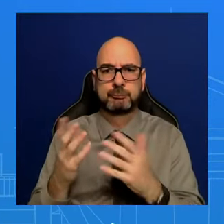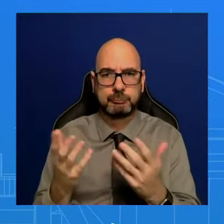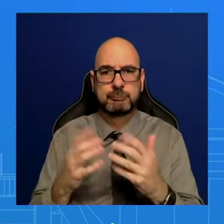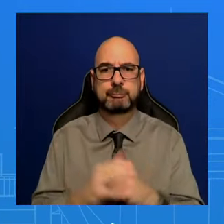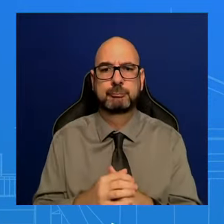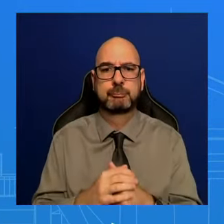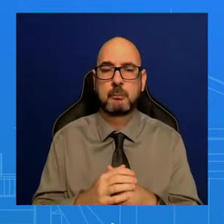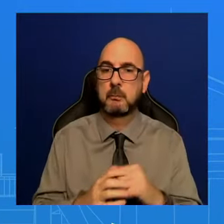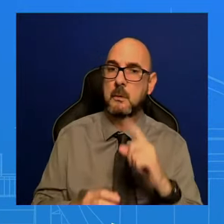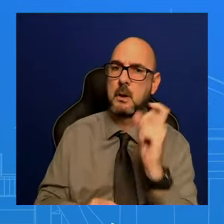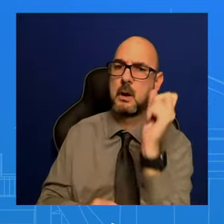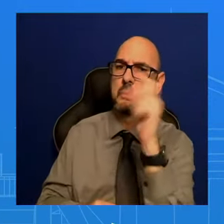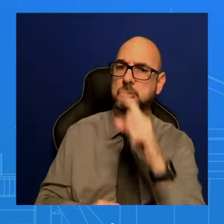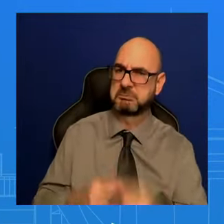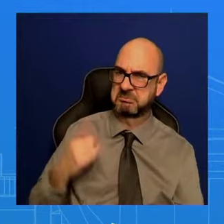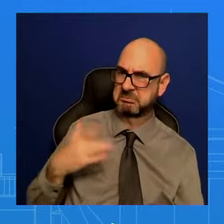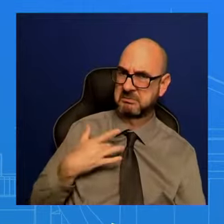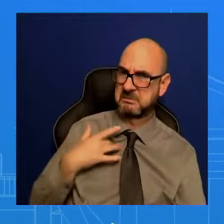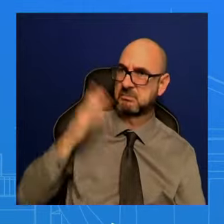has found most challenging?